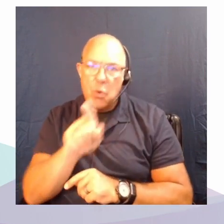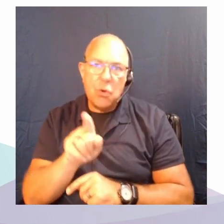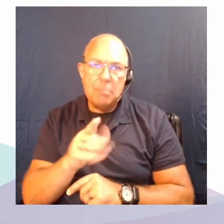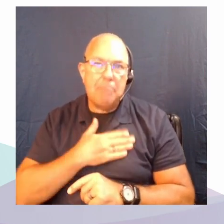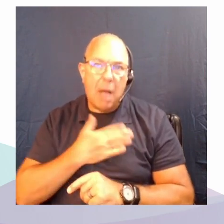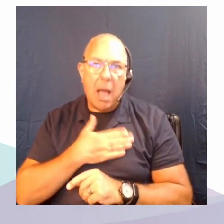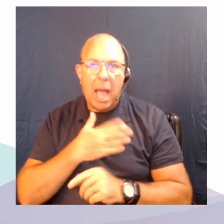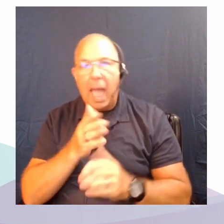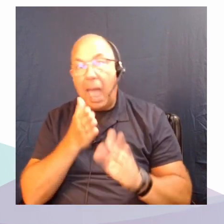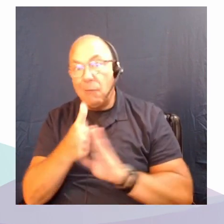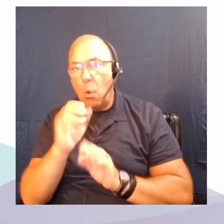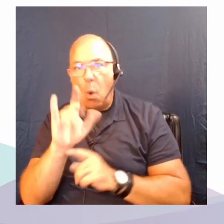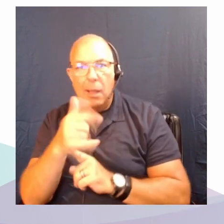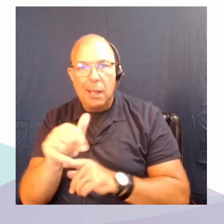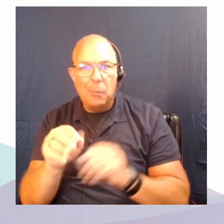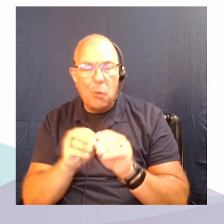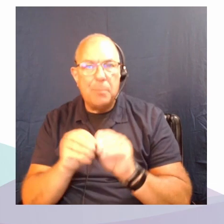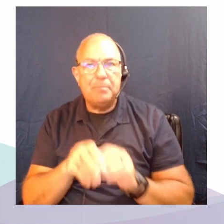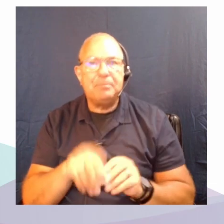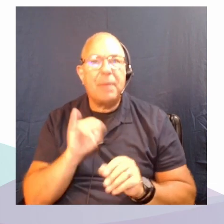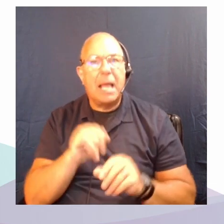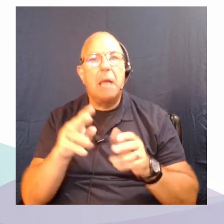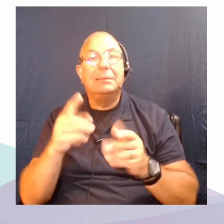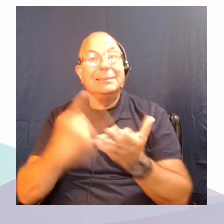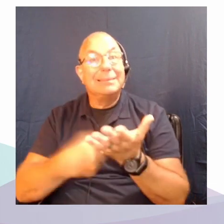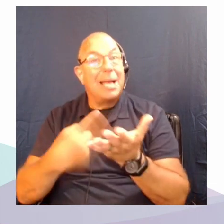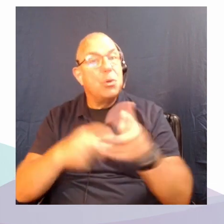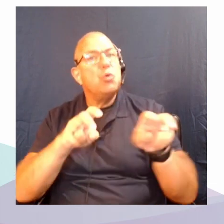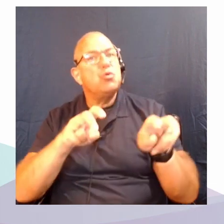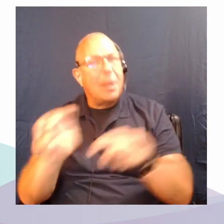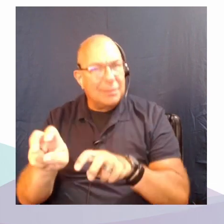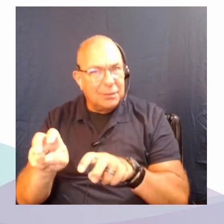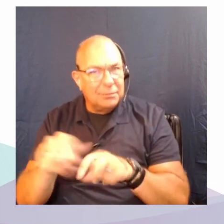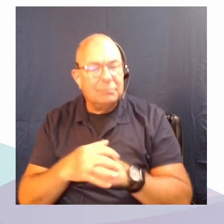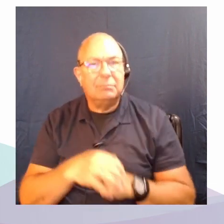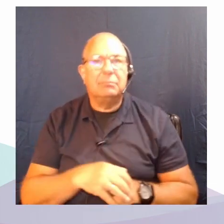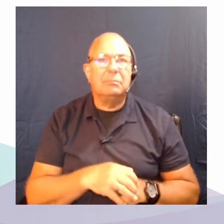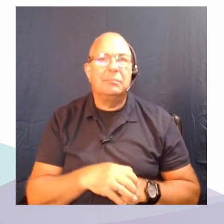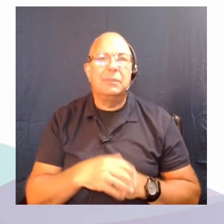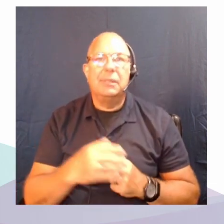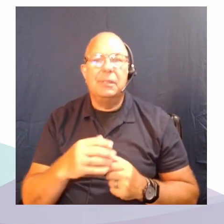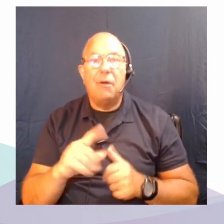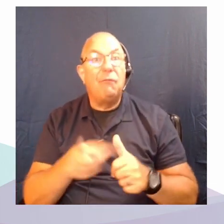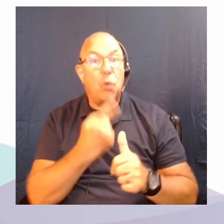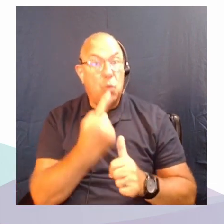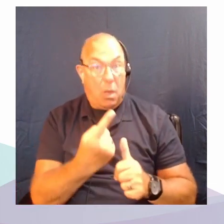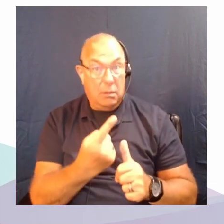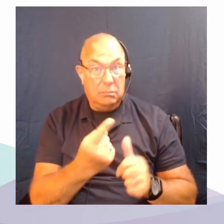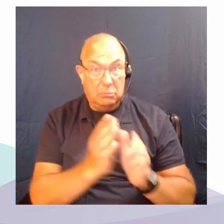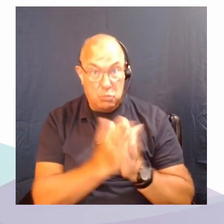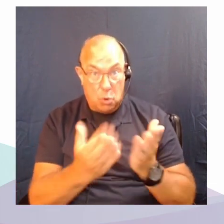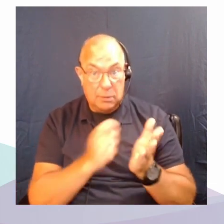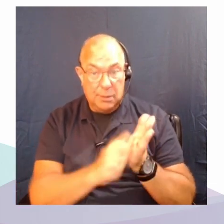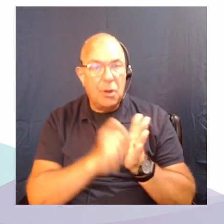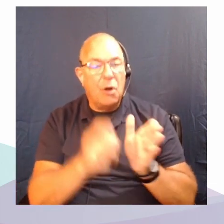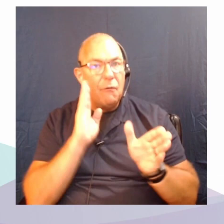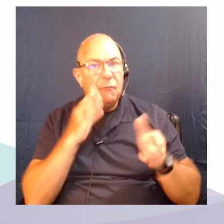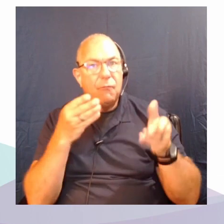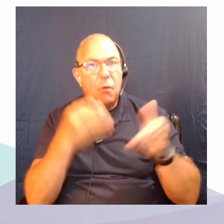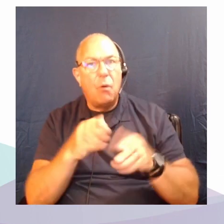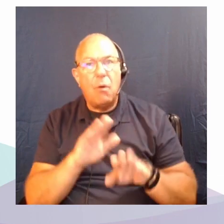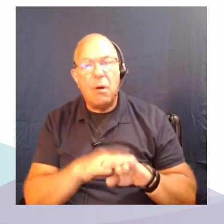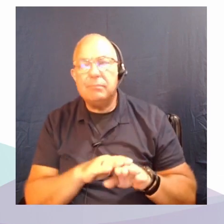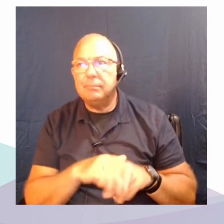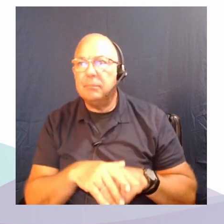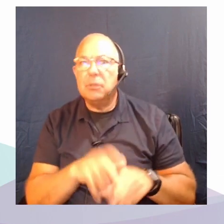They're about transition. They're about the first one was about focusing on on transitions away